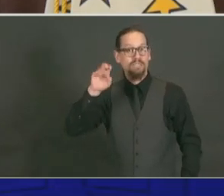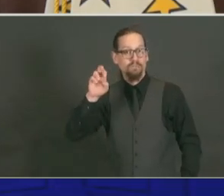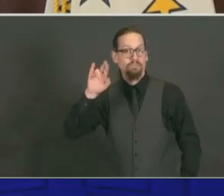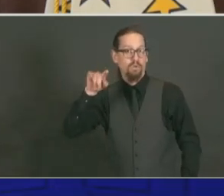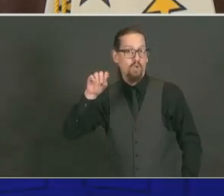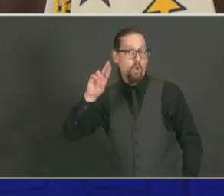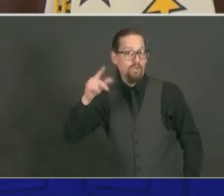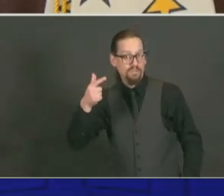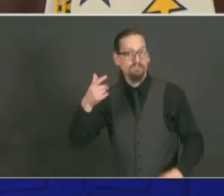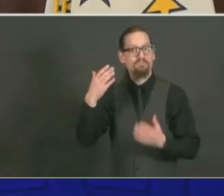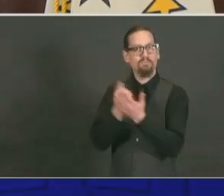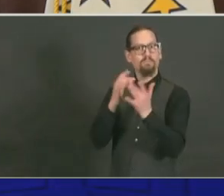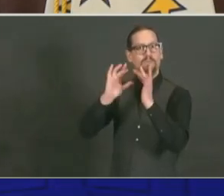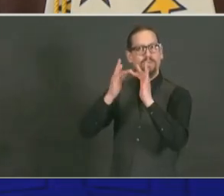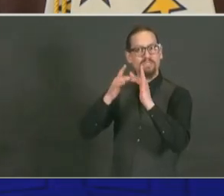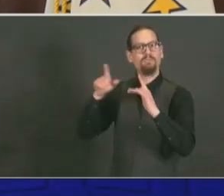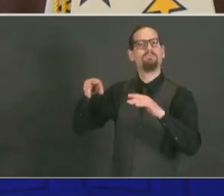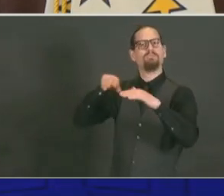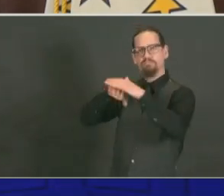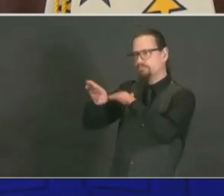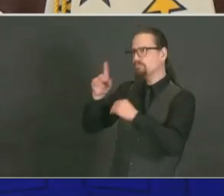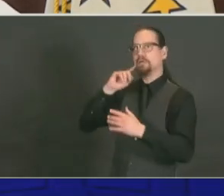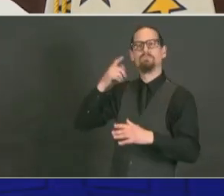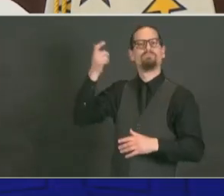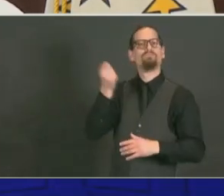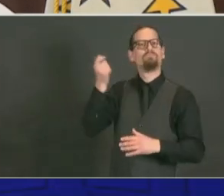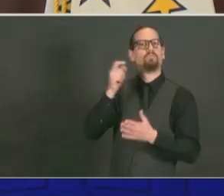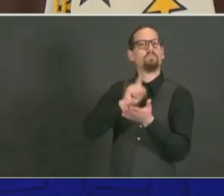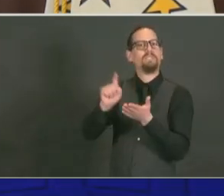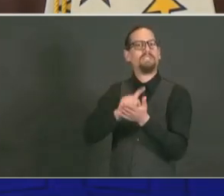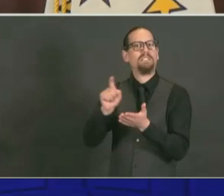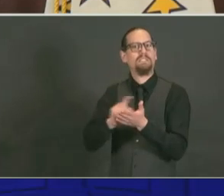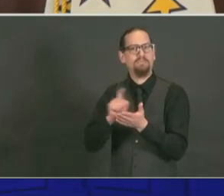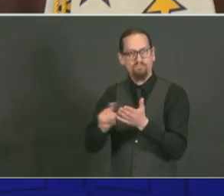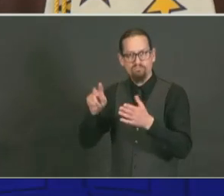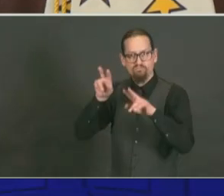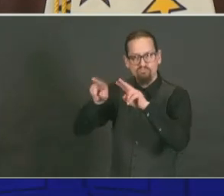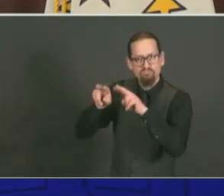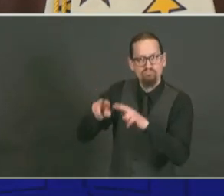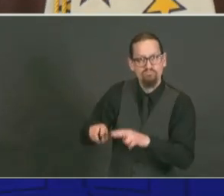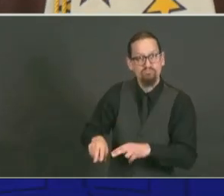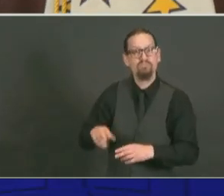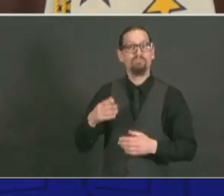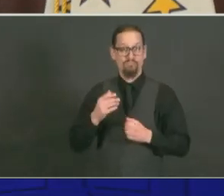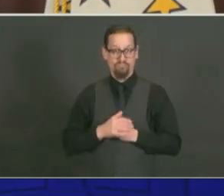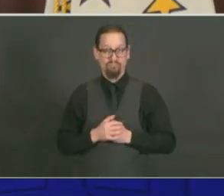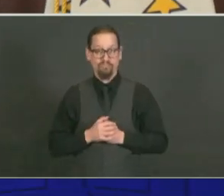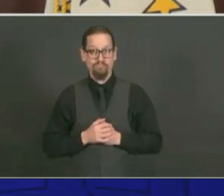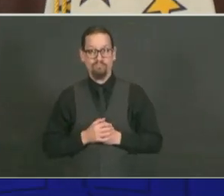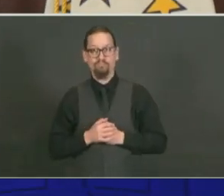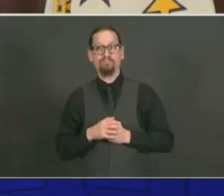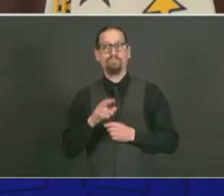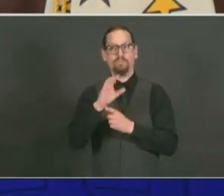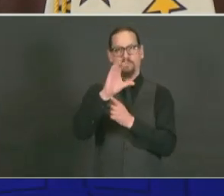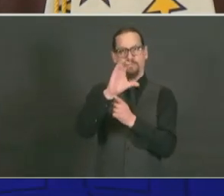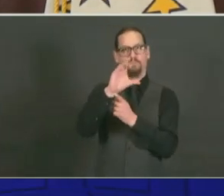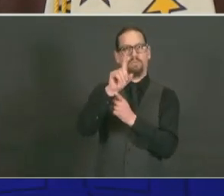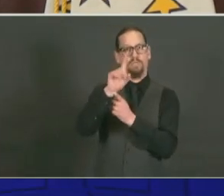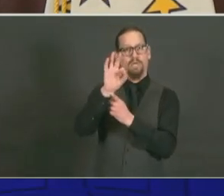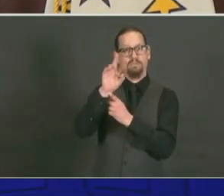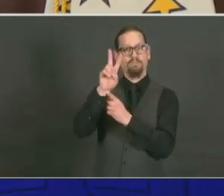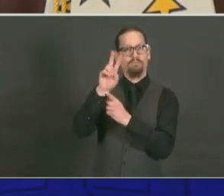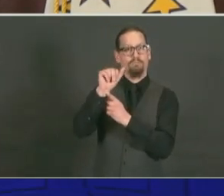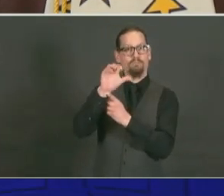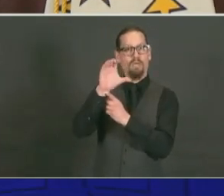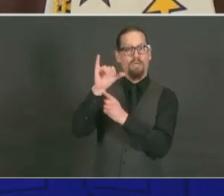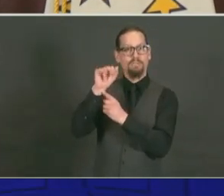c19vaccineri.org, c19vaccineri.org. So in closing, do want